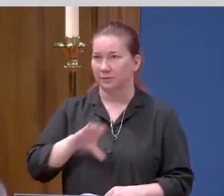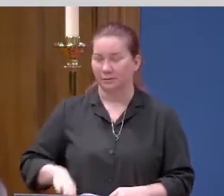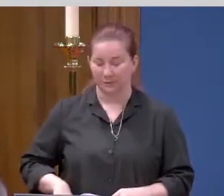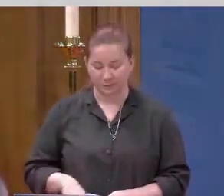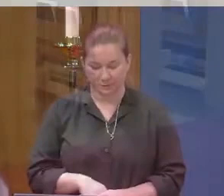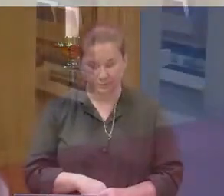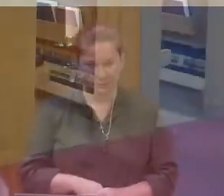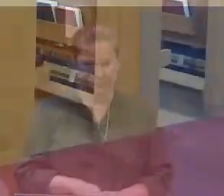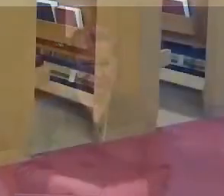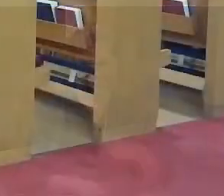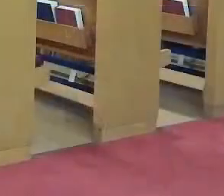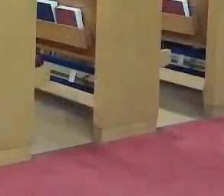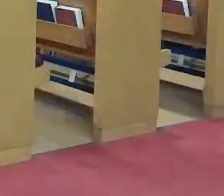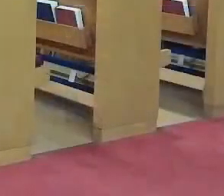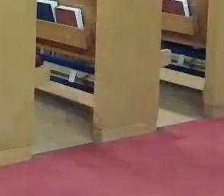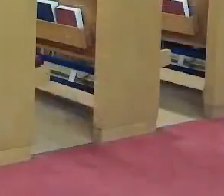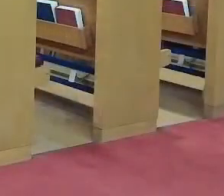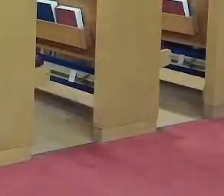Amen.